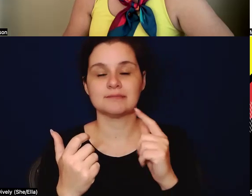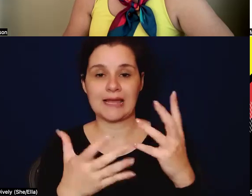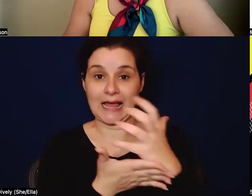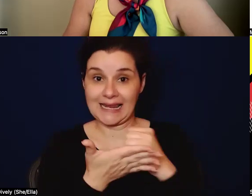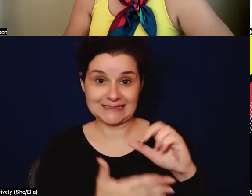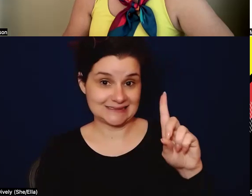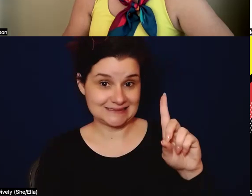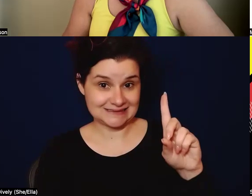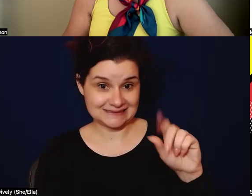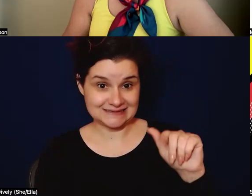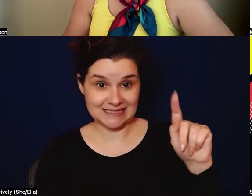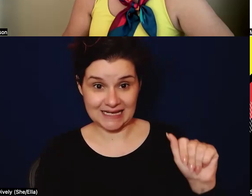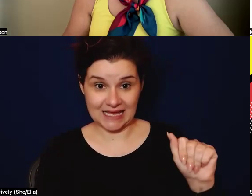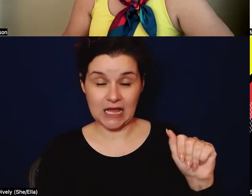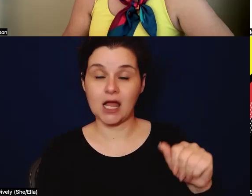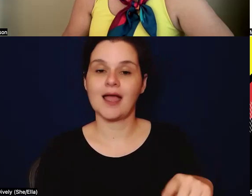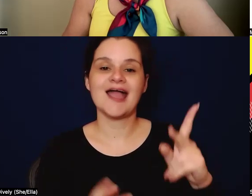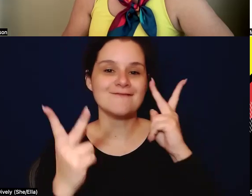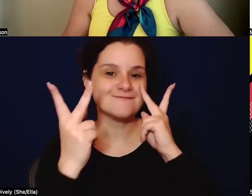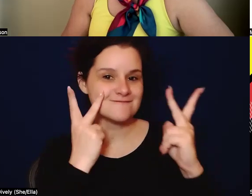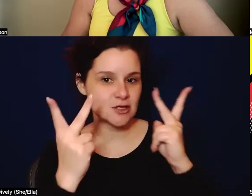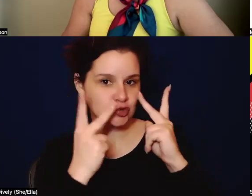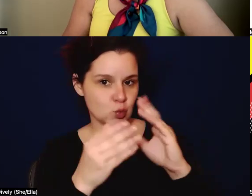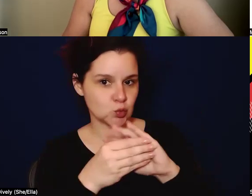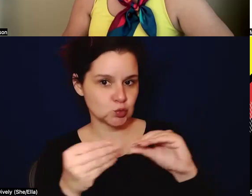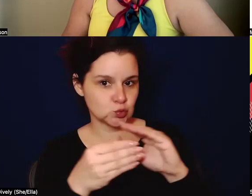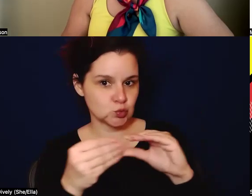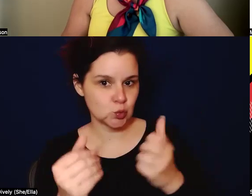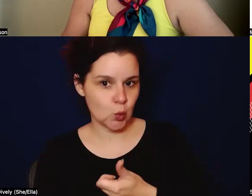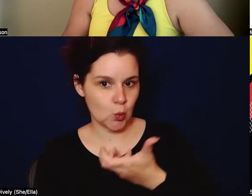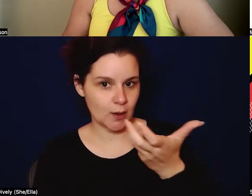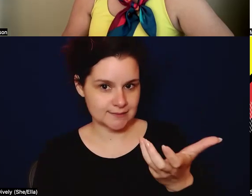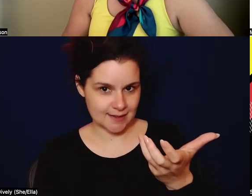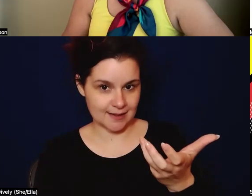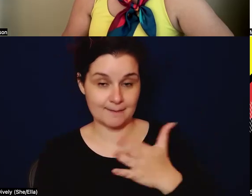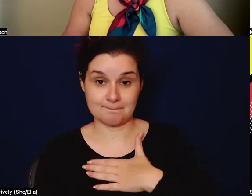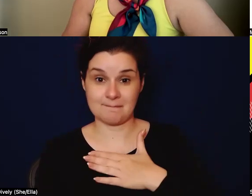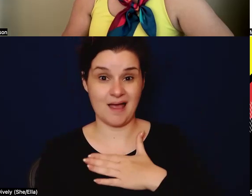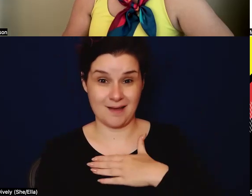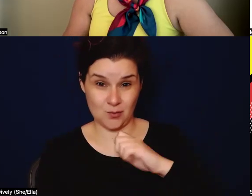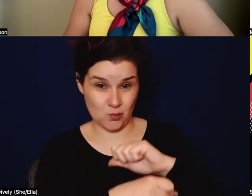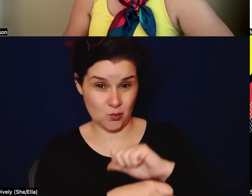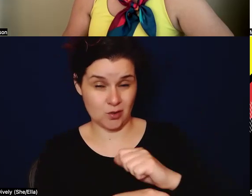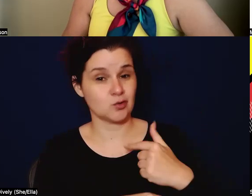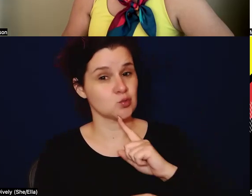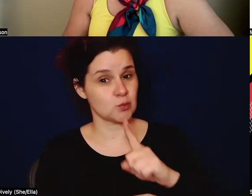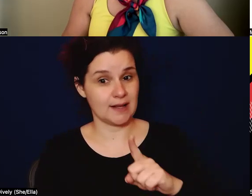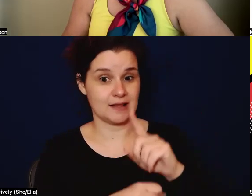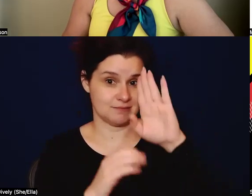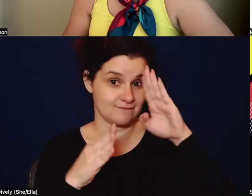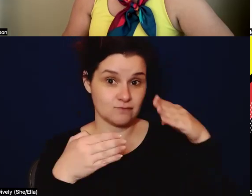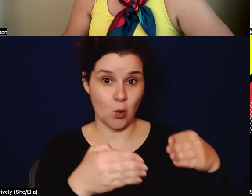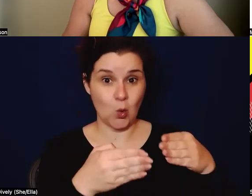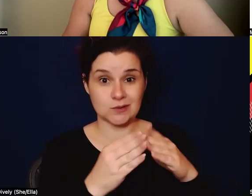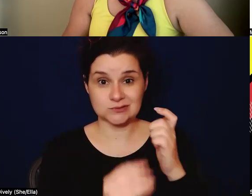is visual storytelling has been something that, um, and my work really sort of focused on a lot